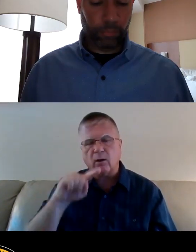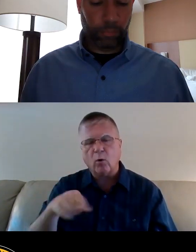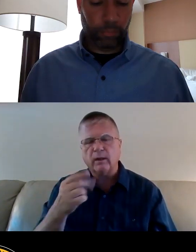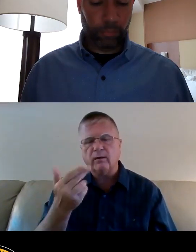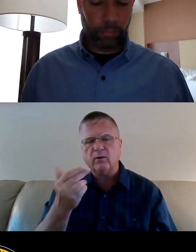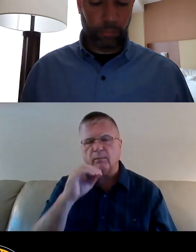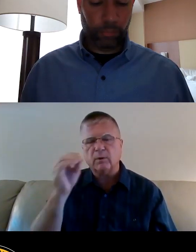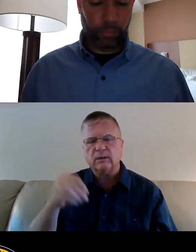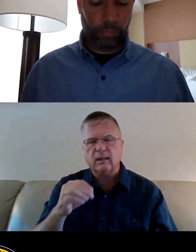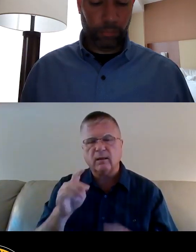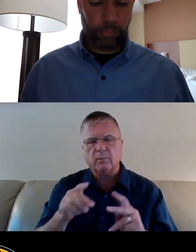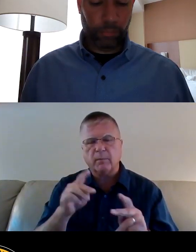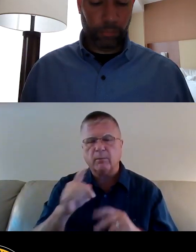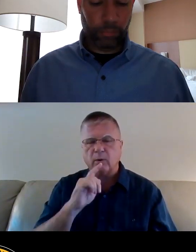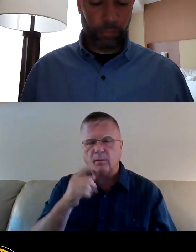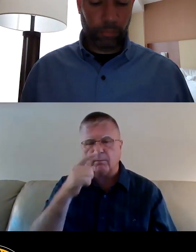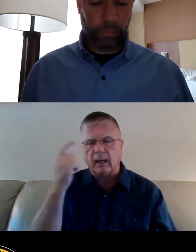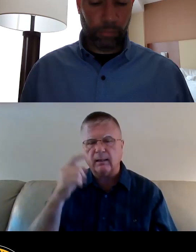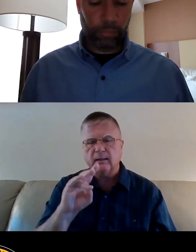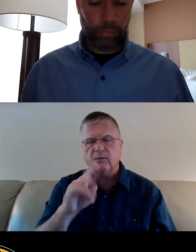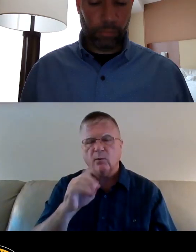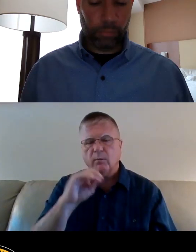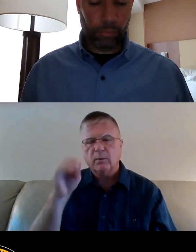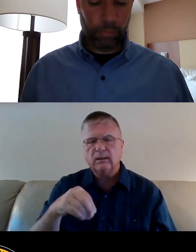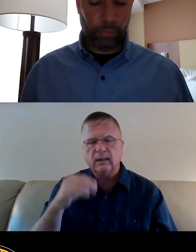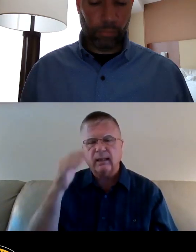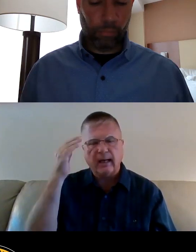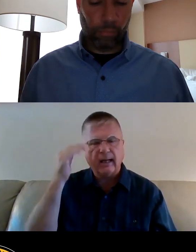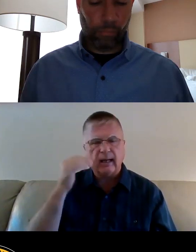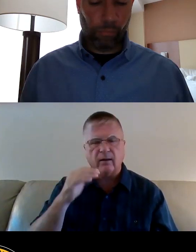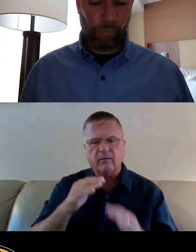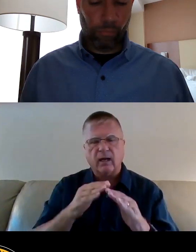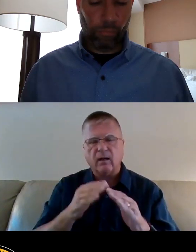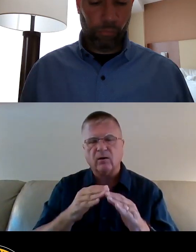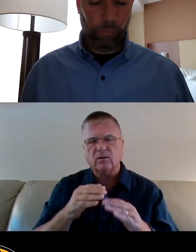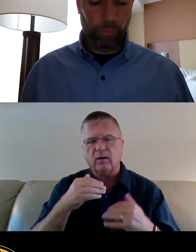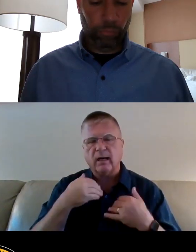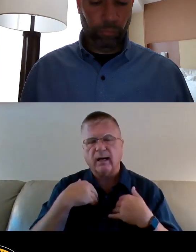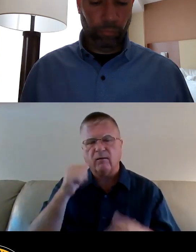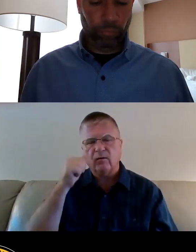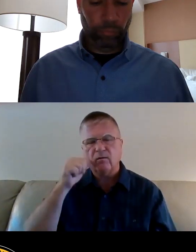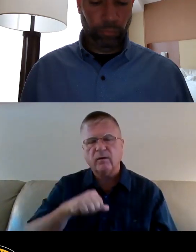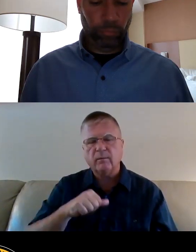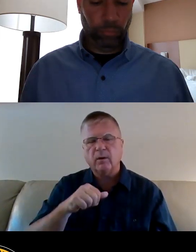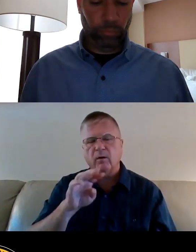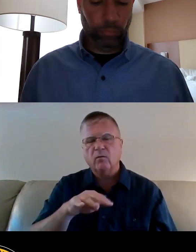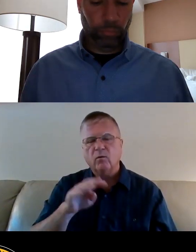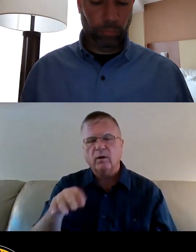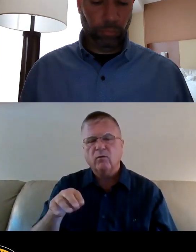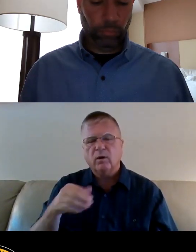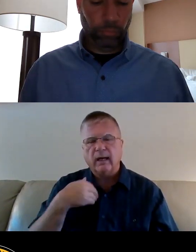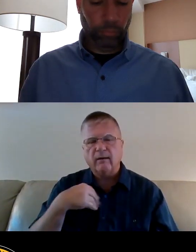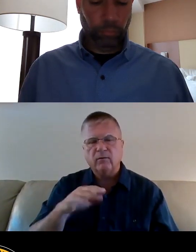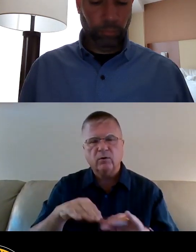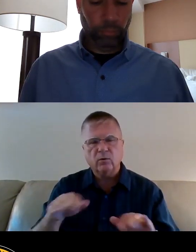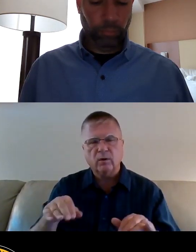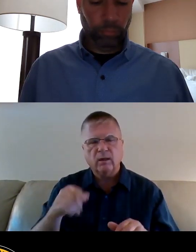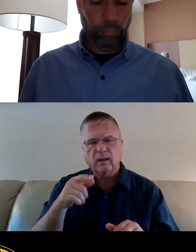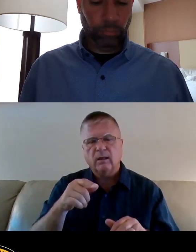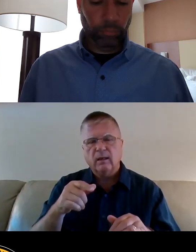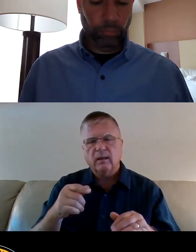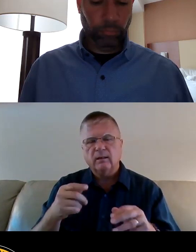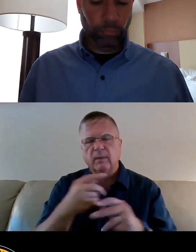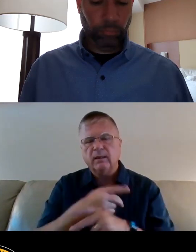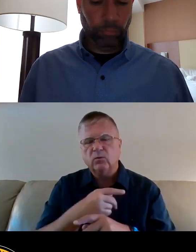% of the heads of household are female, and 44% of these families have children. These disparities of access to stable housing further deepen